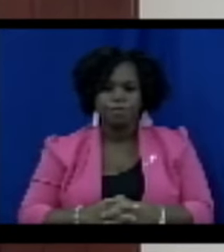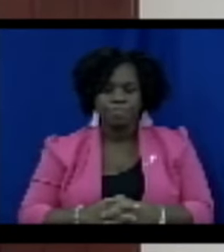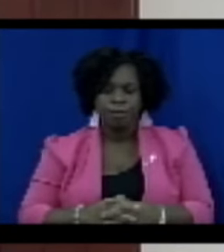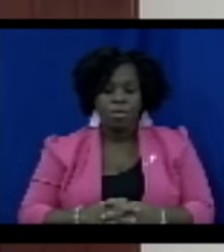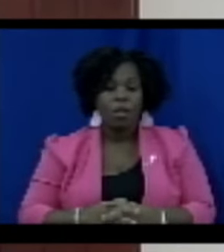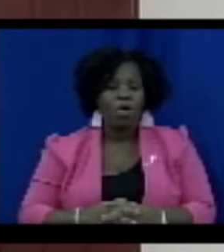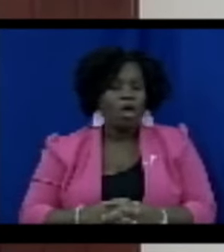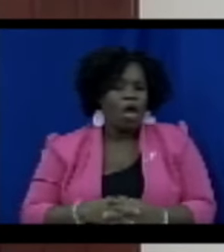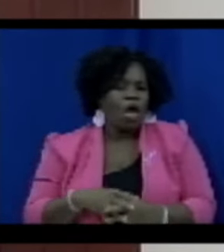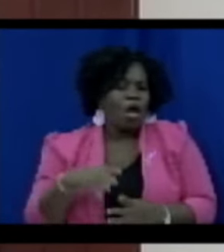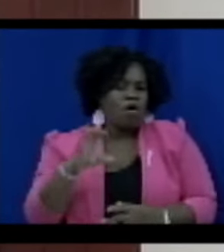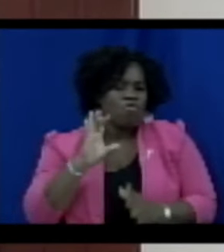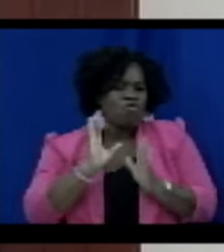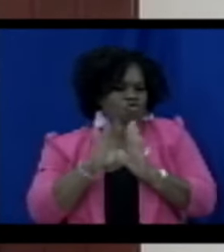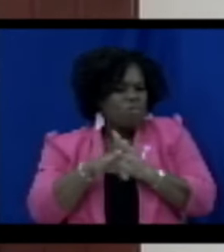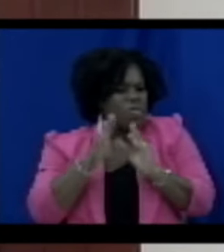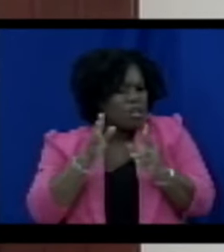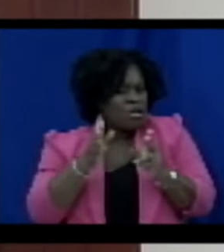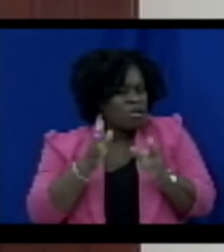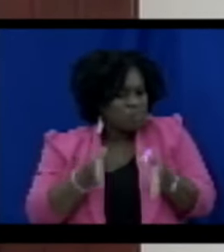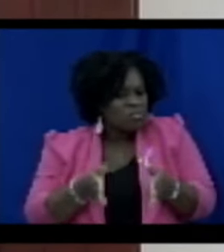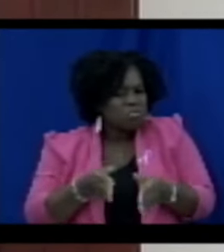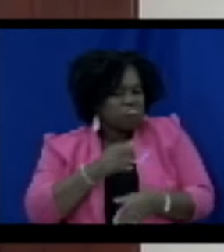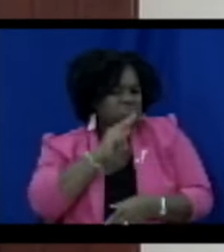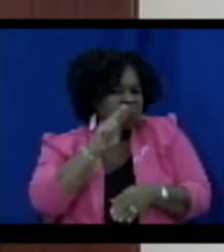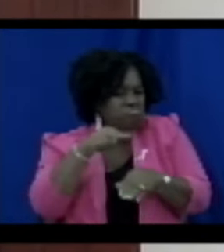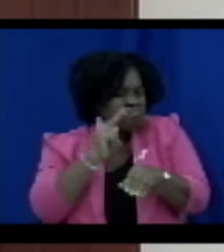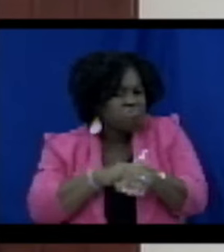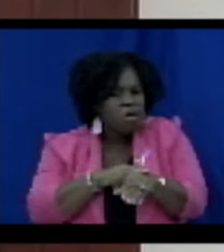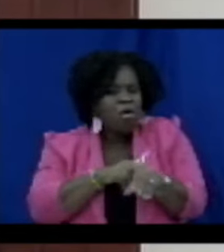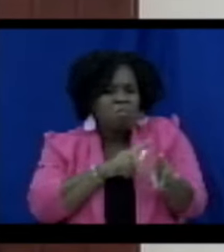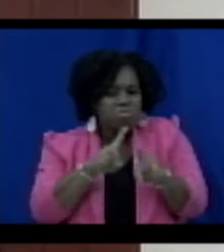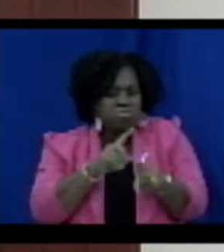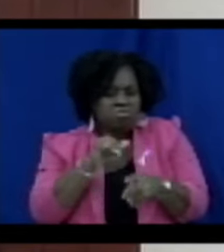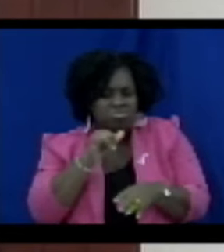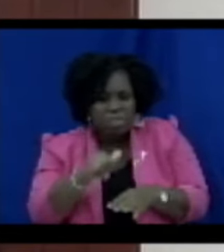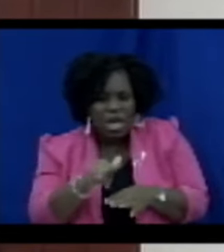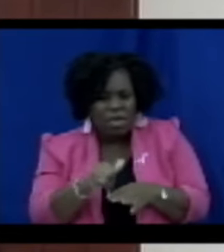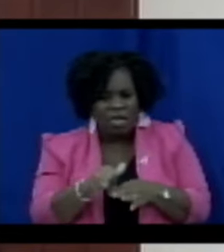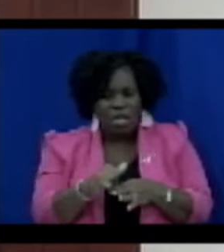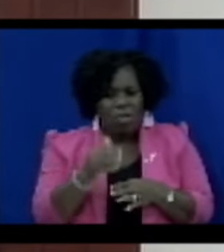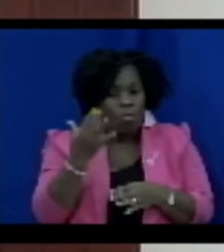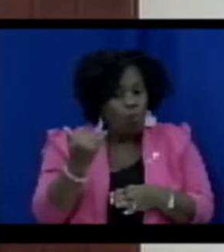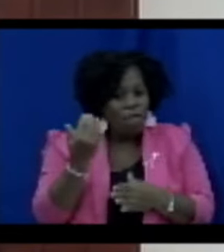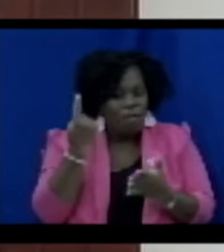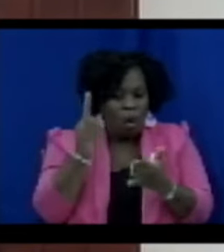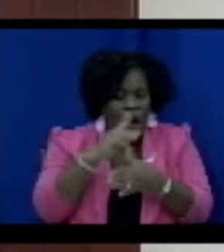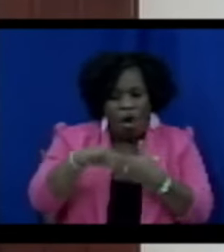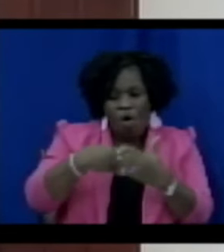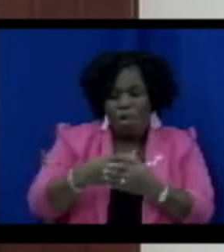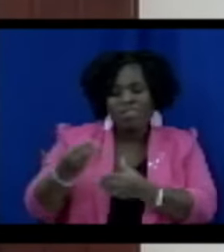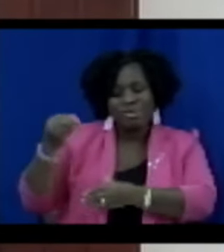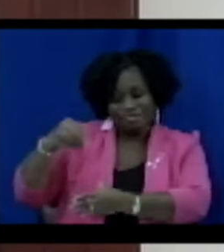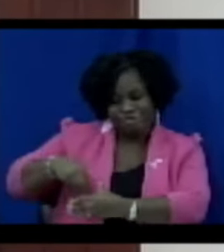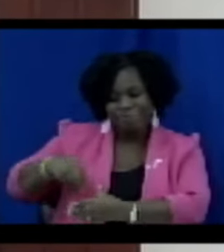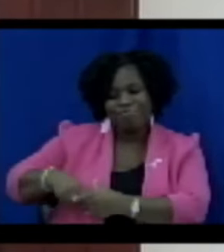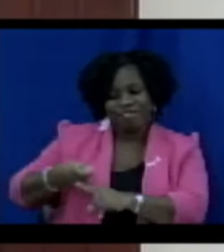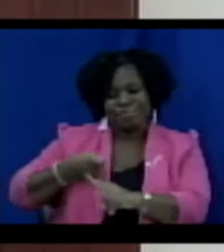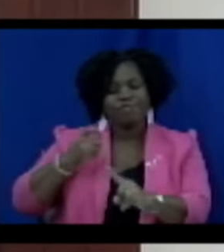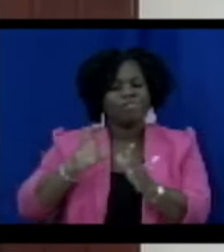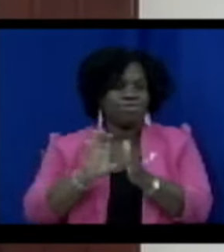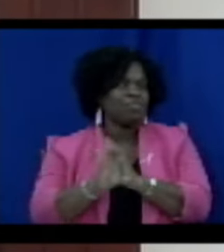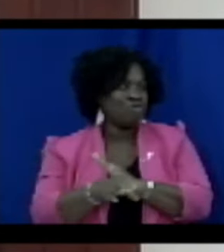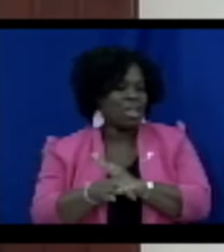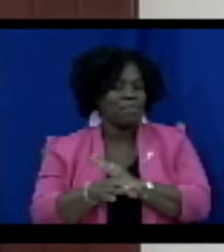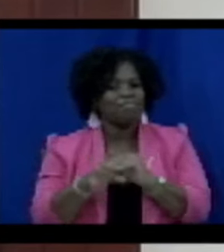their actions. When law enforcement successfully recovers the ill-gotten gains, it not only deprives them of the rewards of their crimes, but